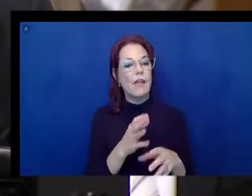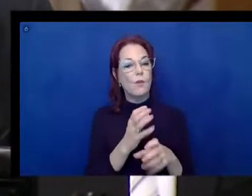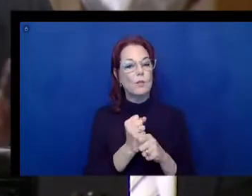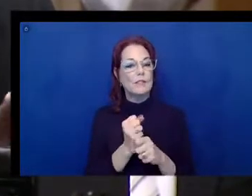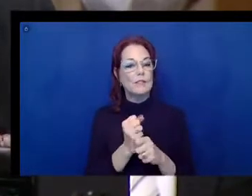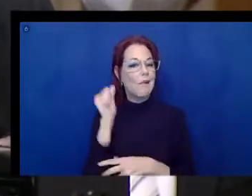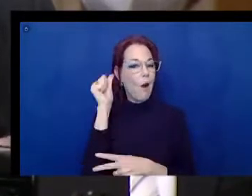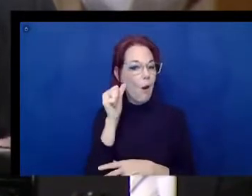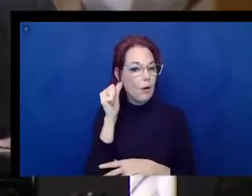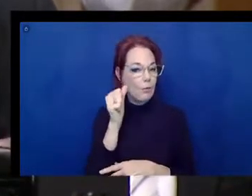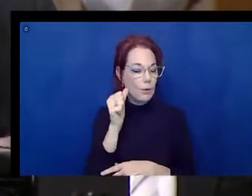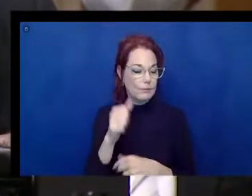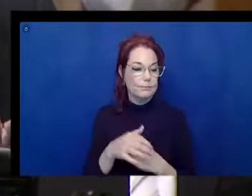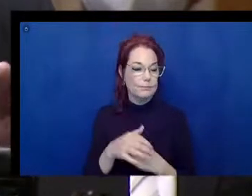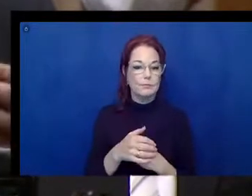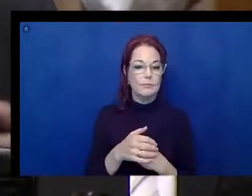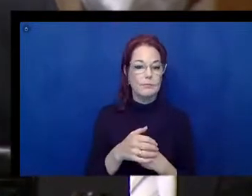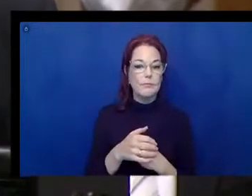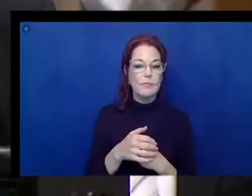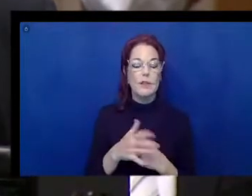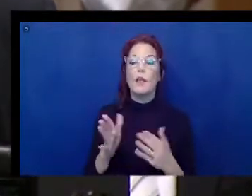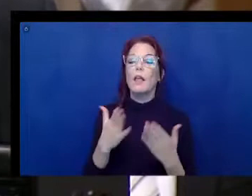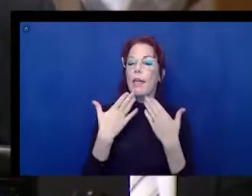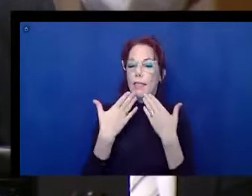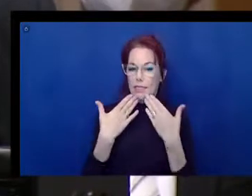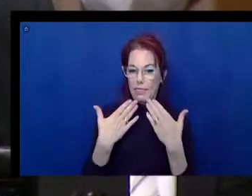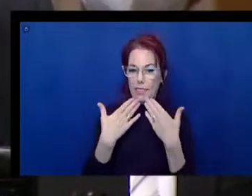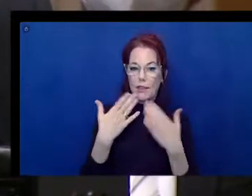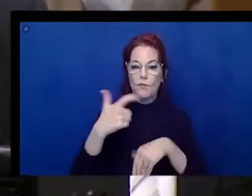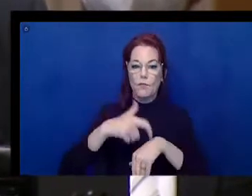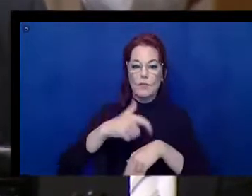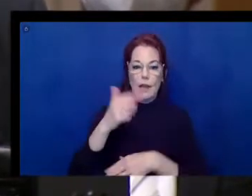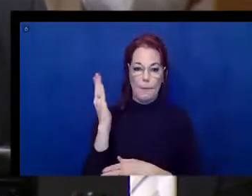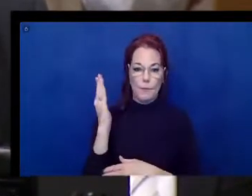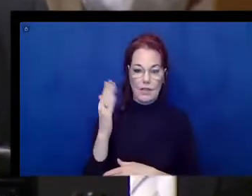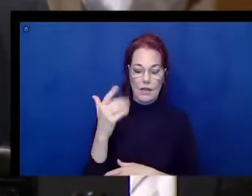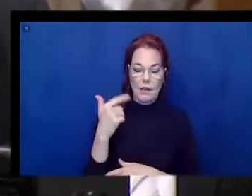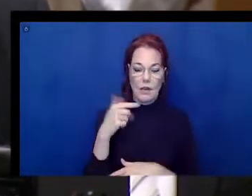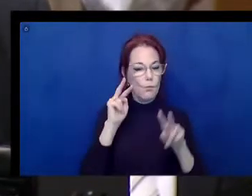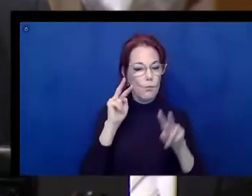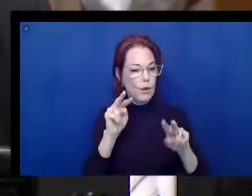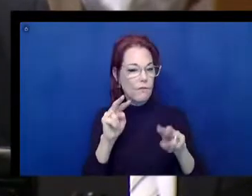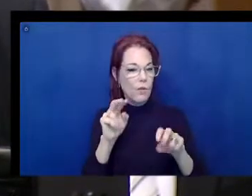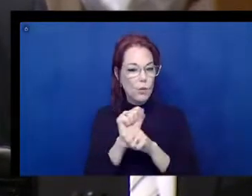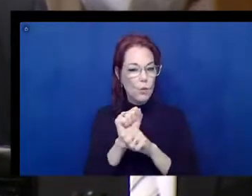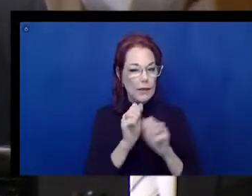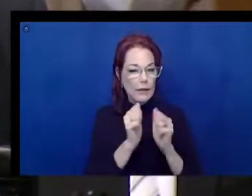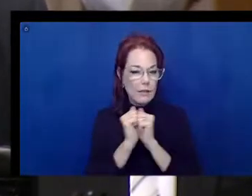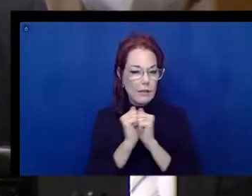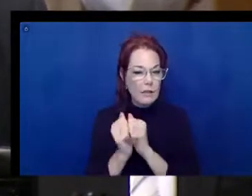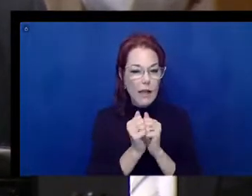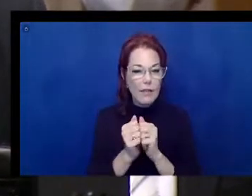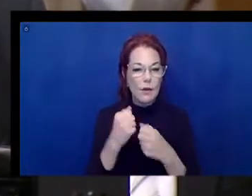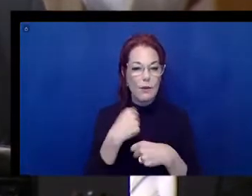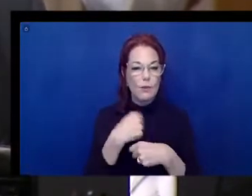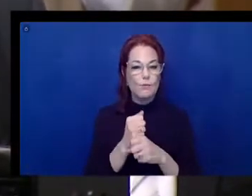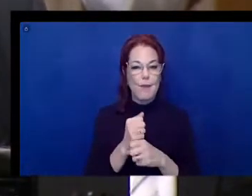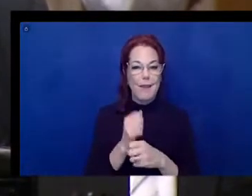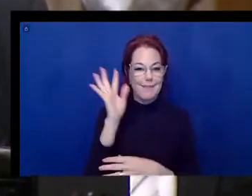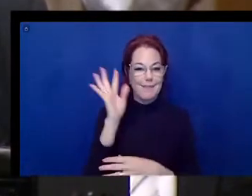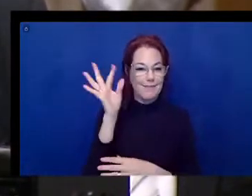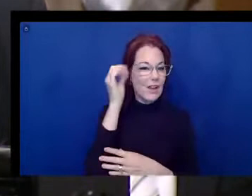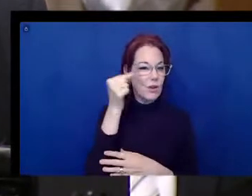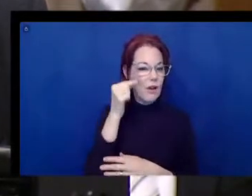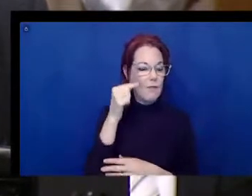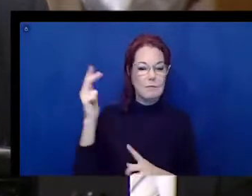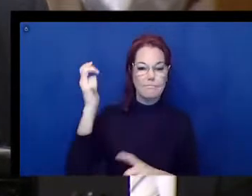Again, thank you for this time to present. I'm looking forward to working collaboratively moving forward to make the federal government the exemplar and introduction of